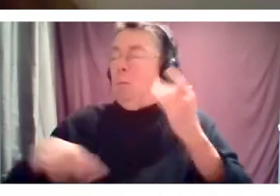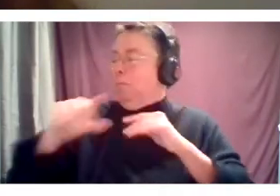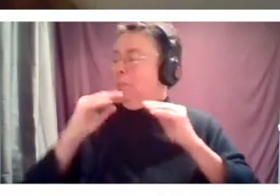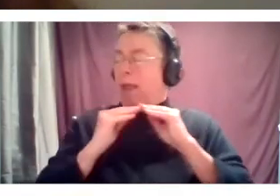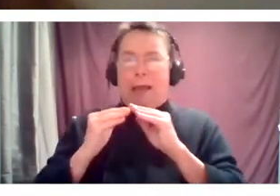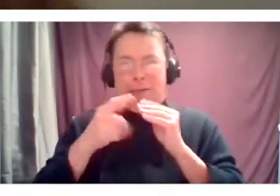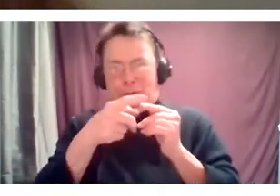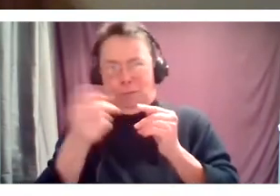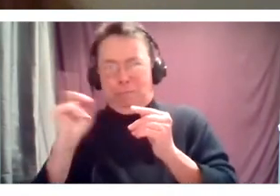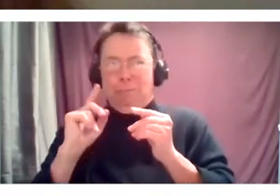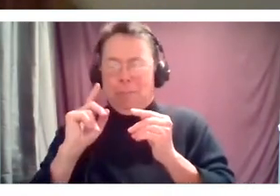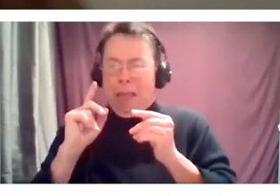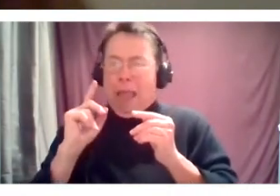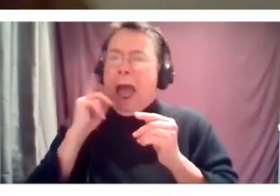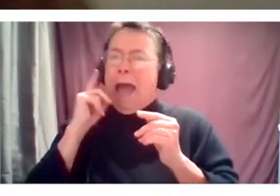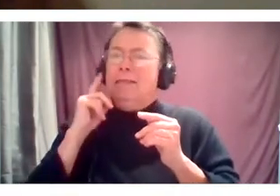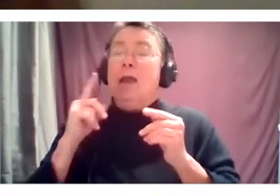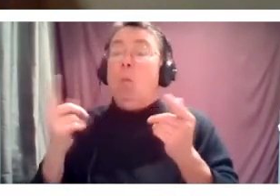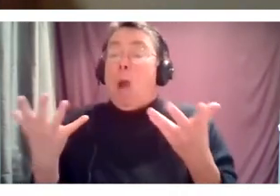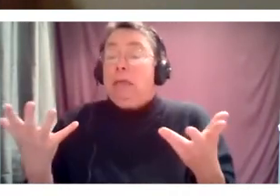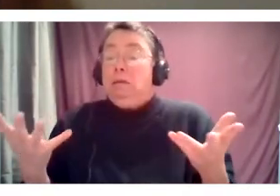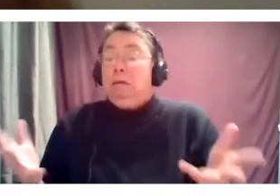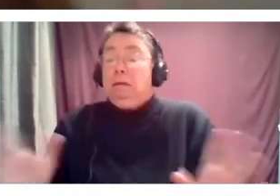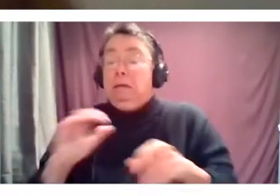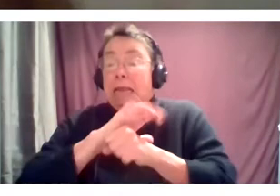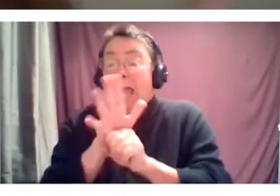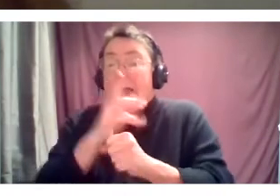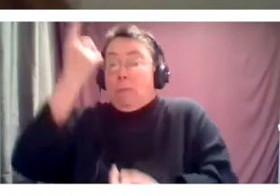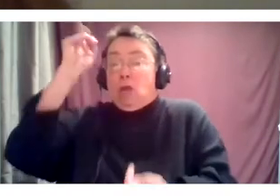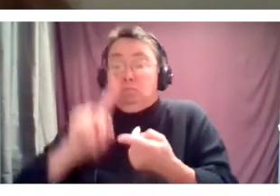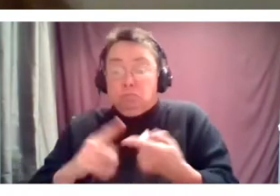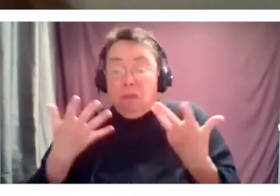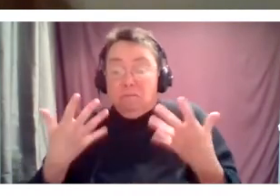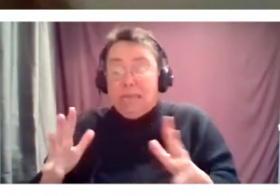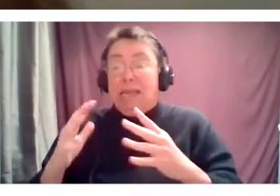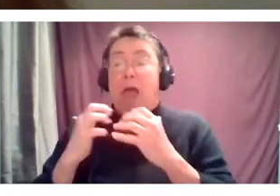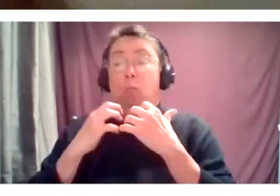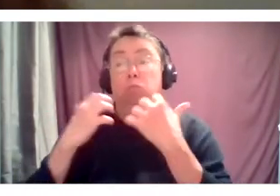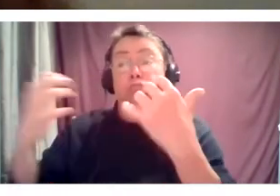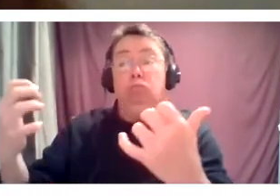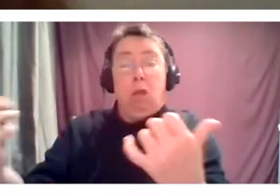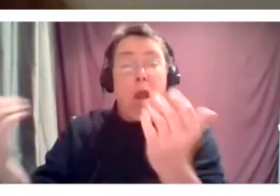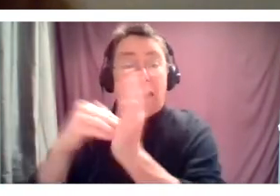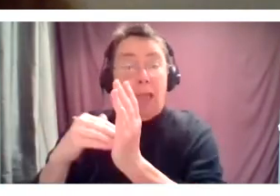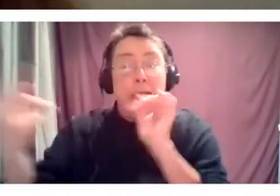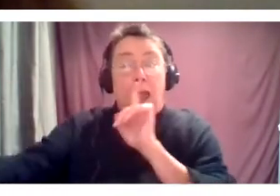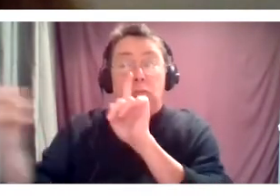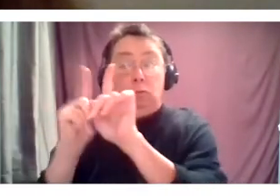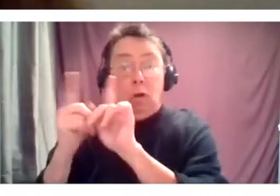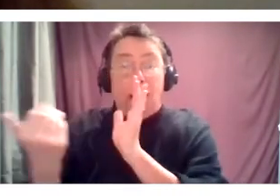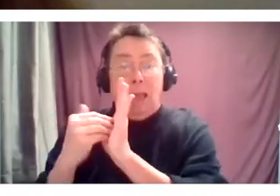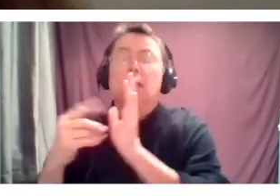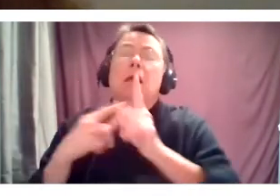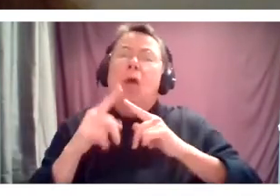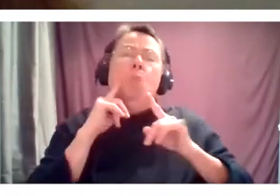using a lot of what we've learned, even when we are able to go back to, quote unquote, normal and produce live theater. We will continue